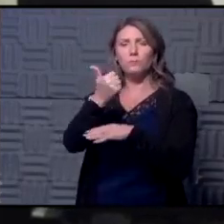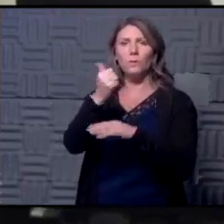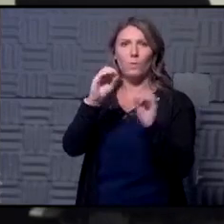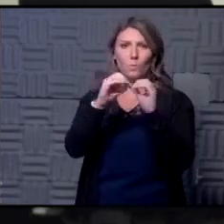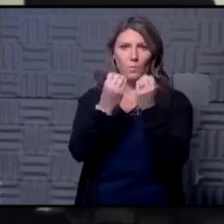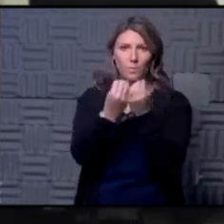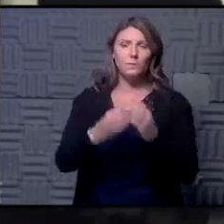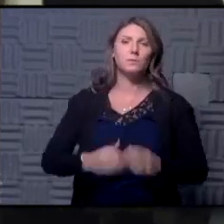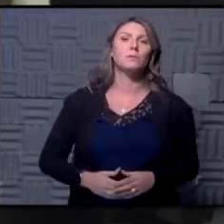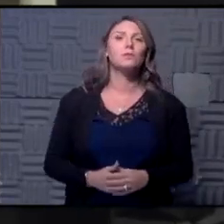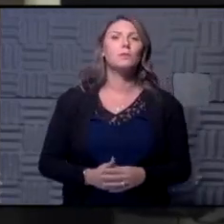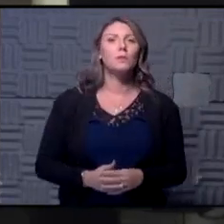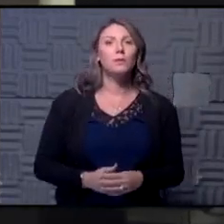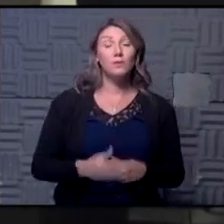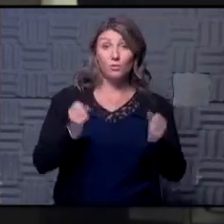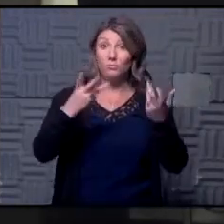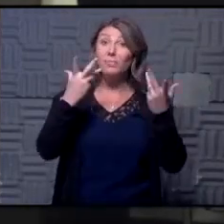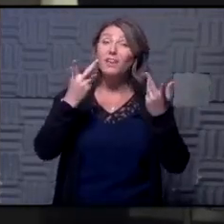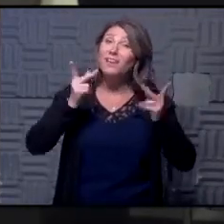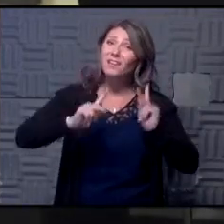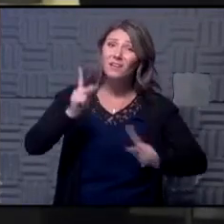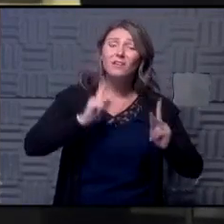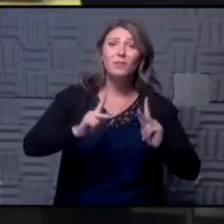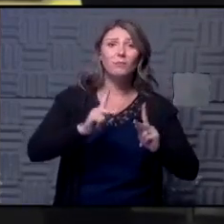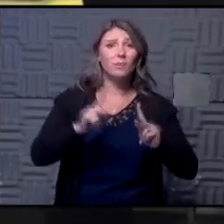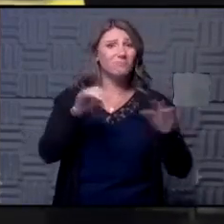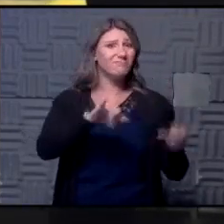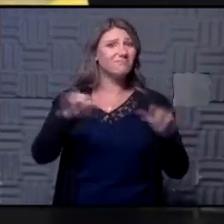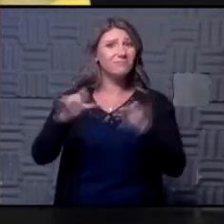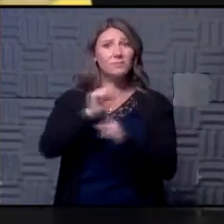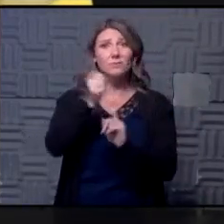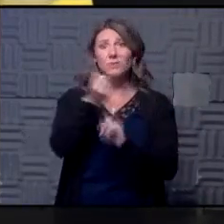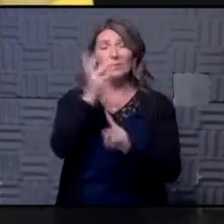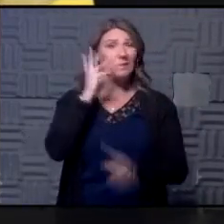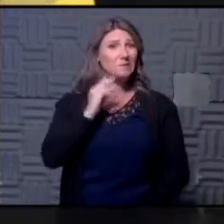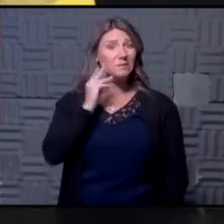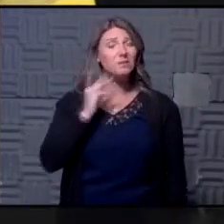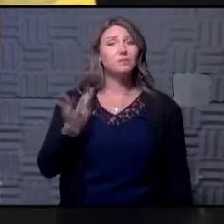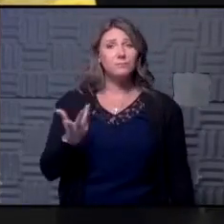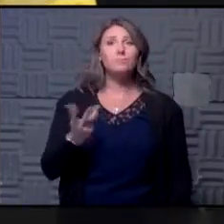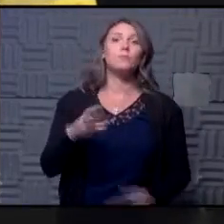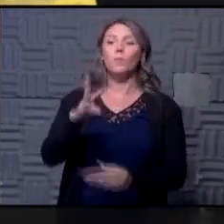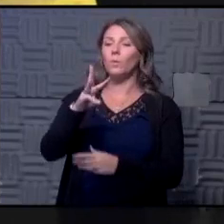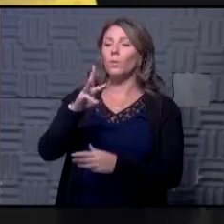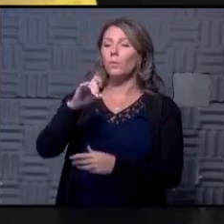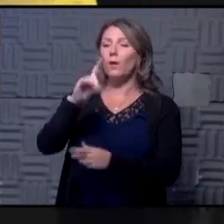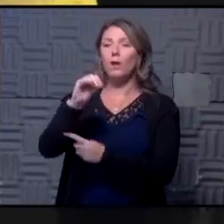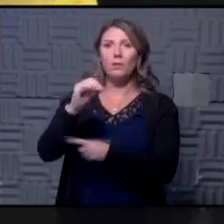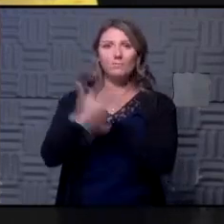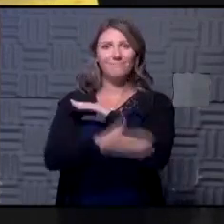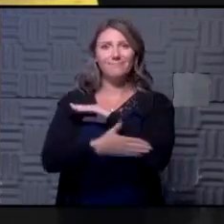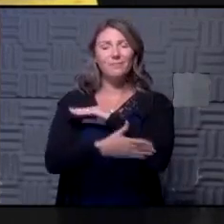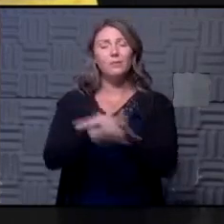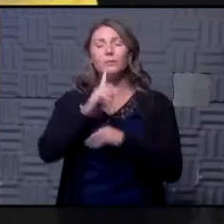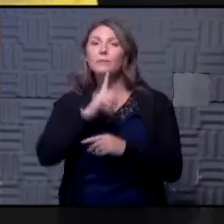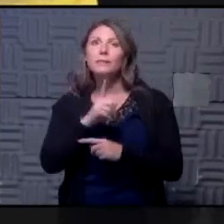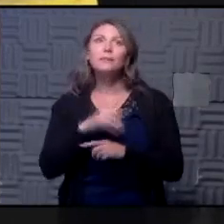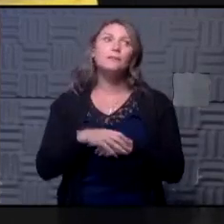there are a lot of people in this in this situation so Wyandotte County is is really